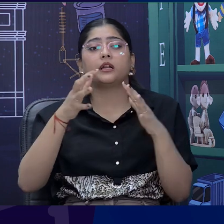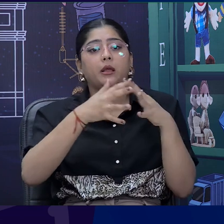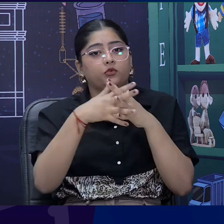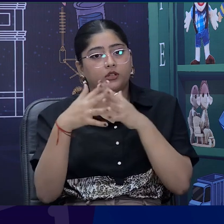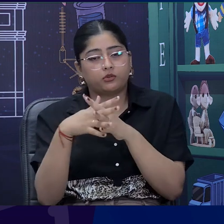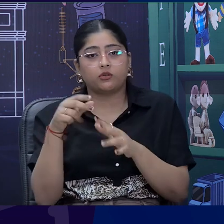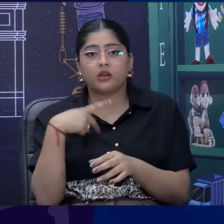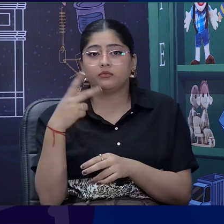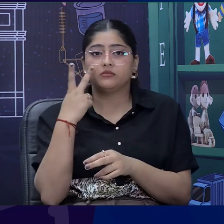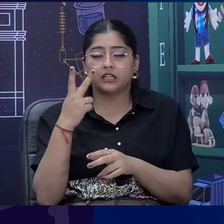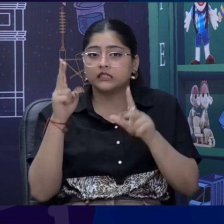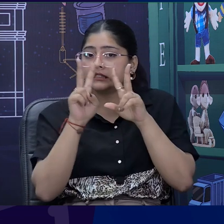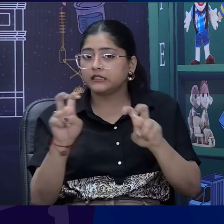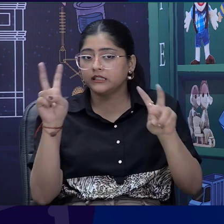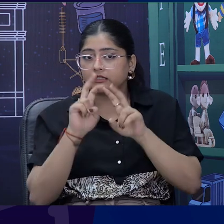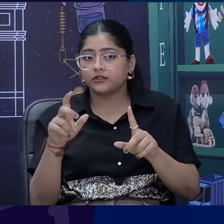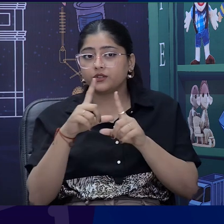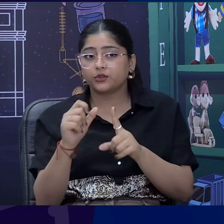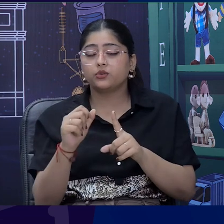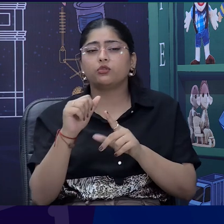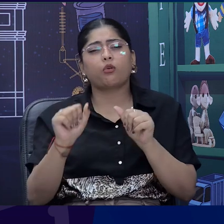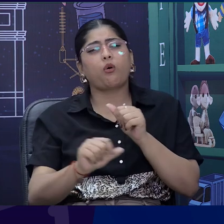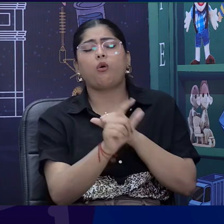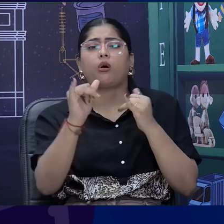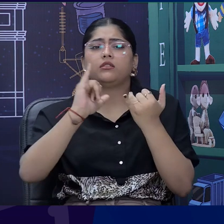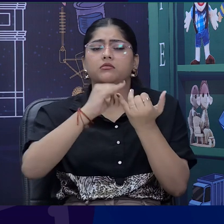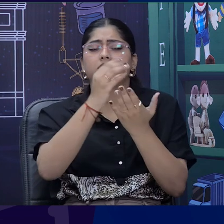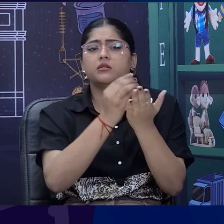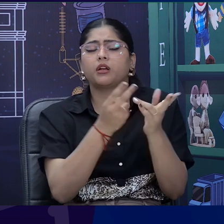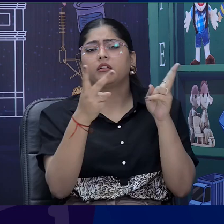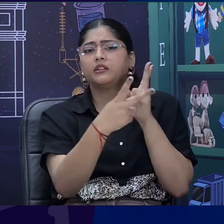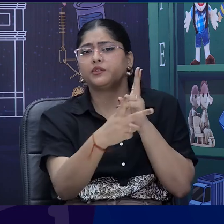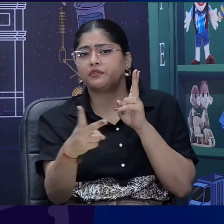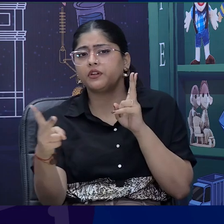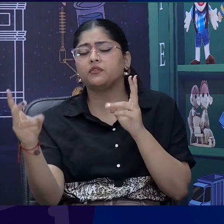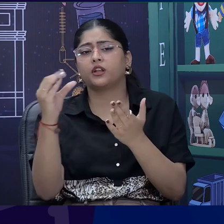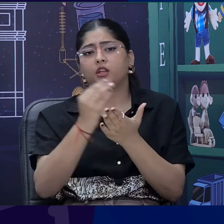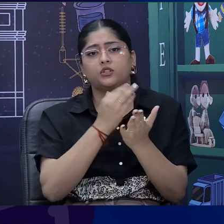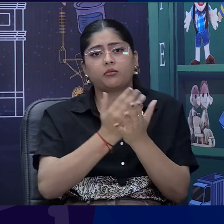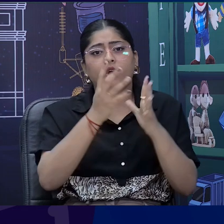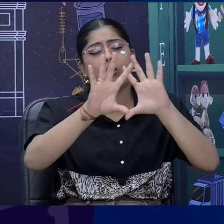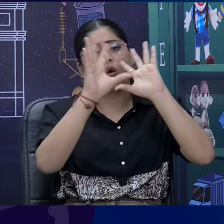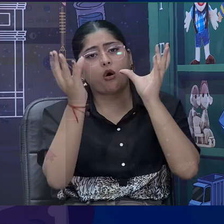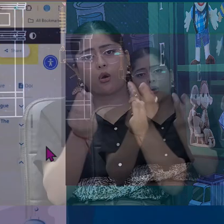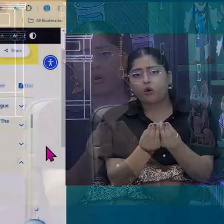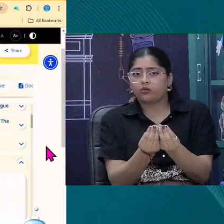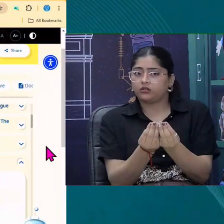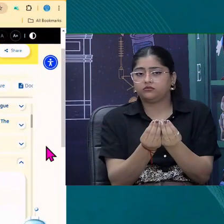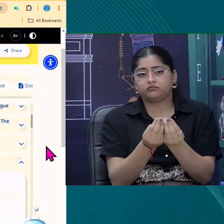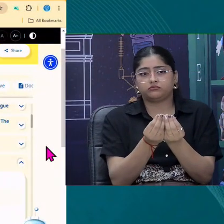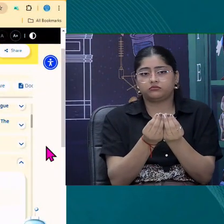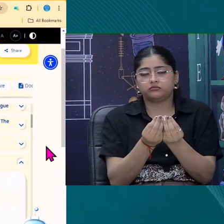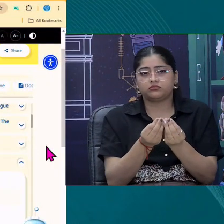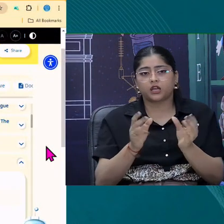12th and all the subjects. And this is very accessible. Everybody can reach out to this portal.